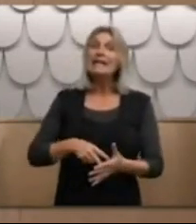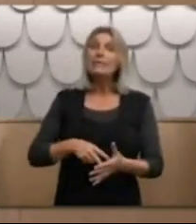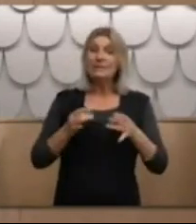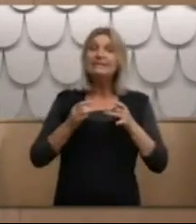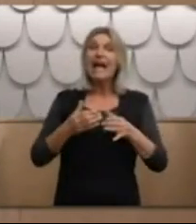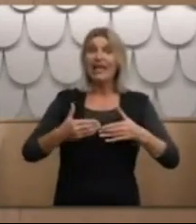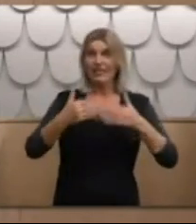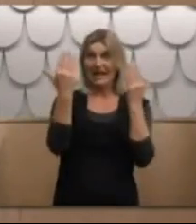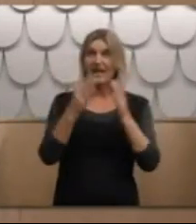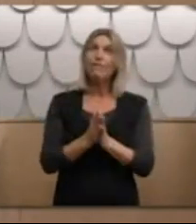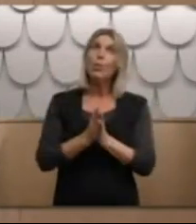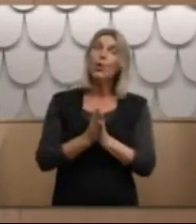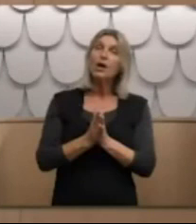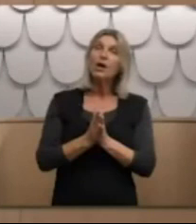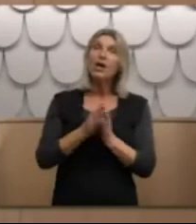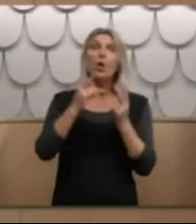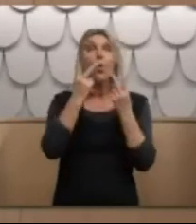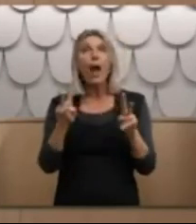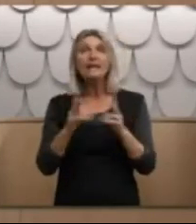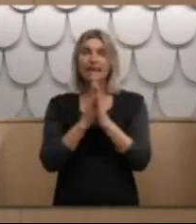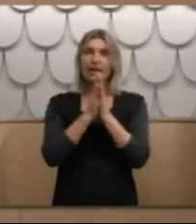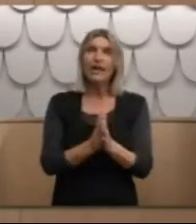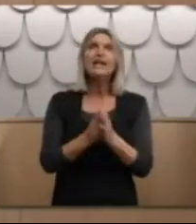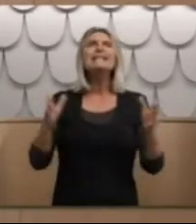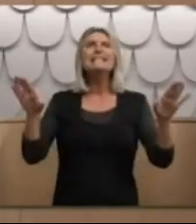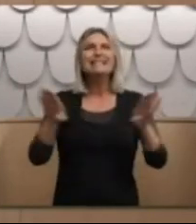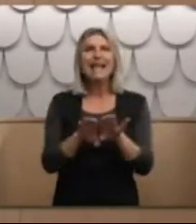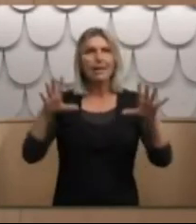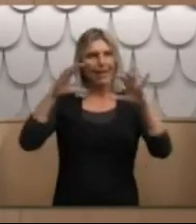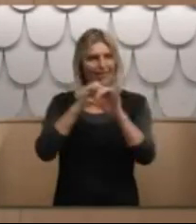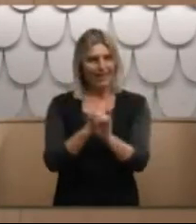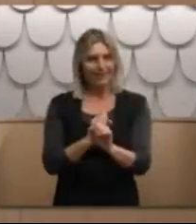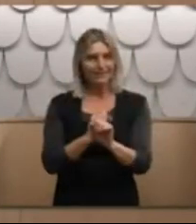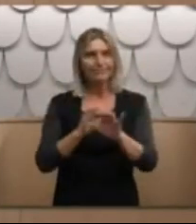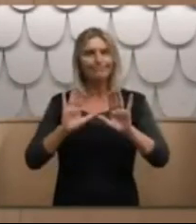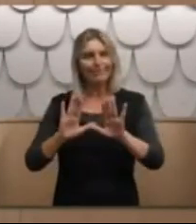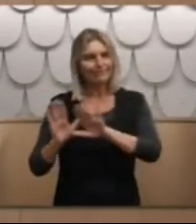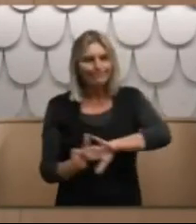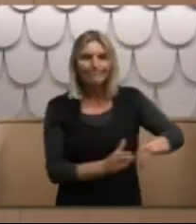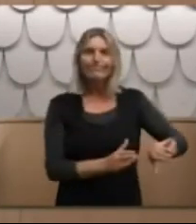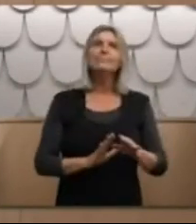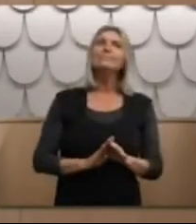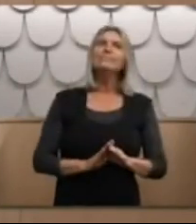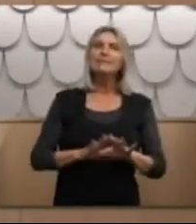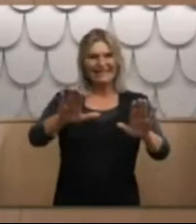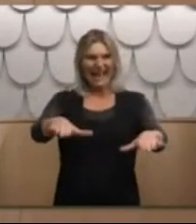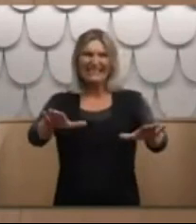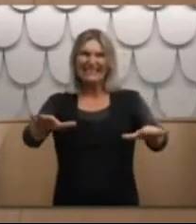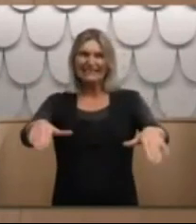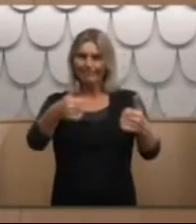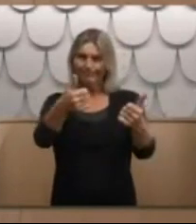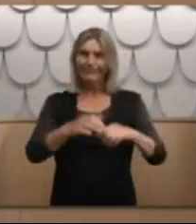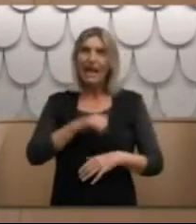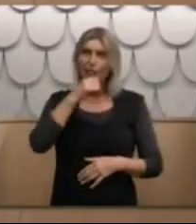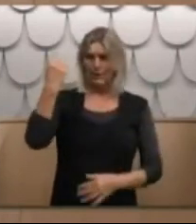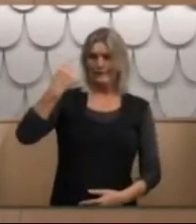our day for the waiata karakia and we'll do the same at the end. But otherwise, please remain seated if you can discipline